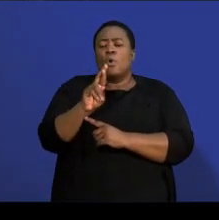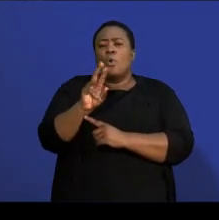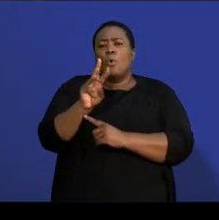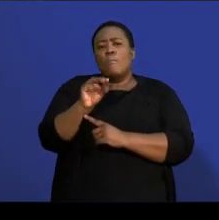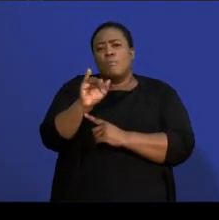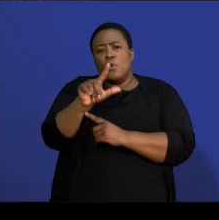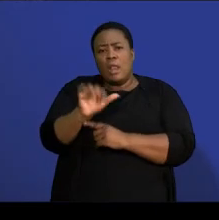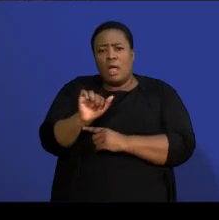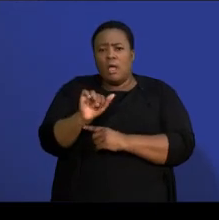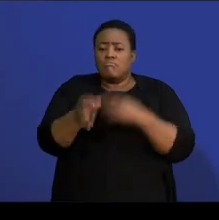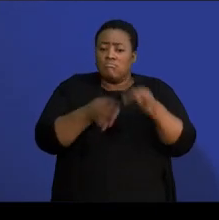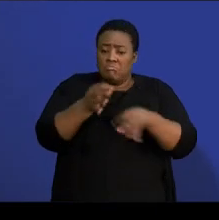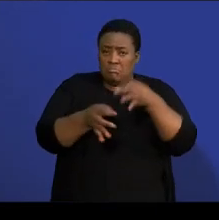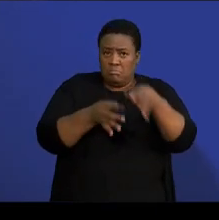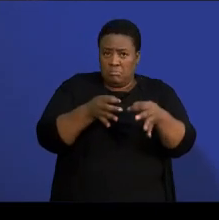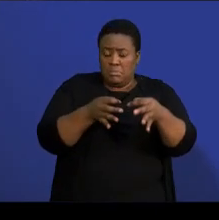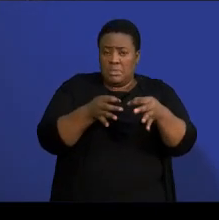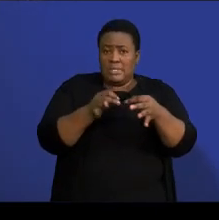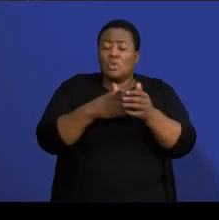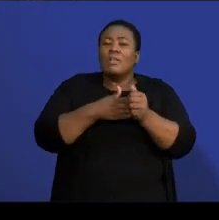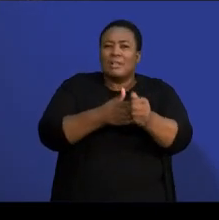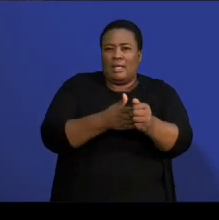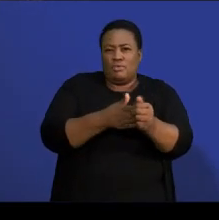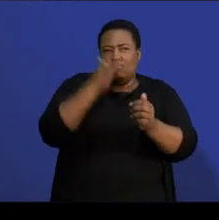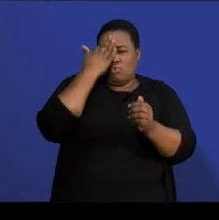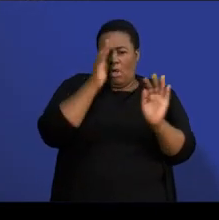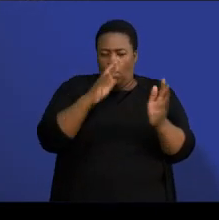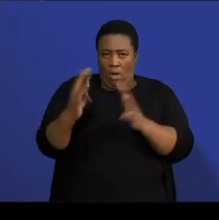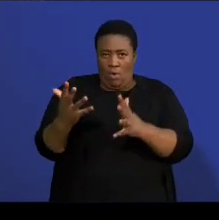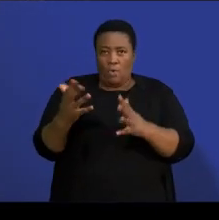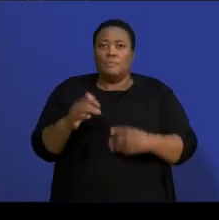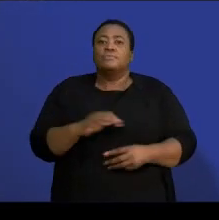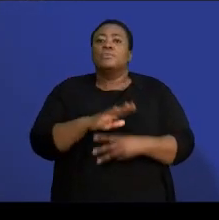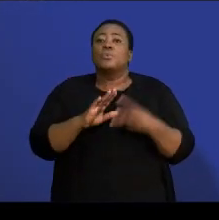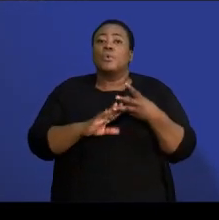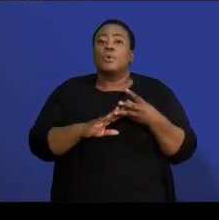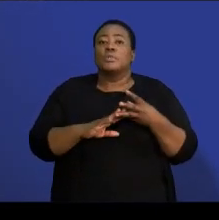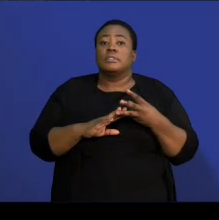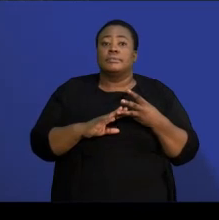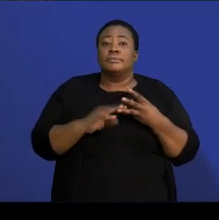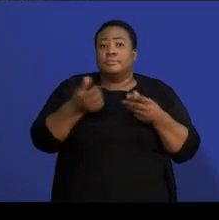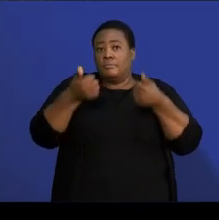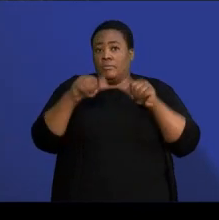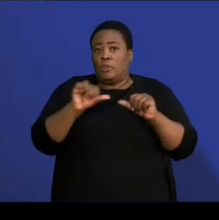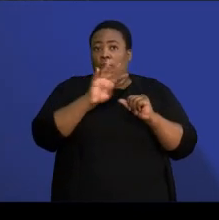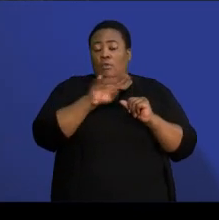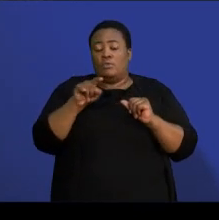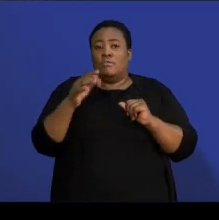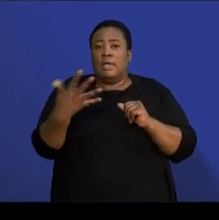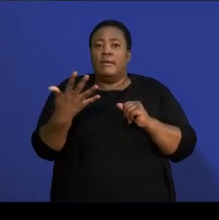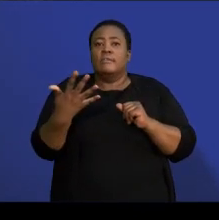Then question 4 and 5, it's functions and graphs, which ranges between 35 plus or minus 3 marks.